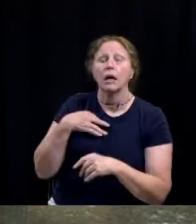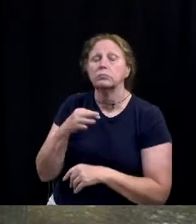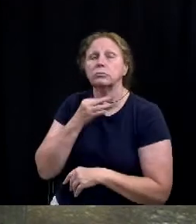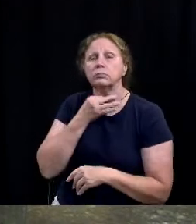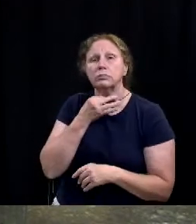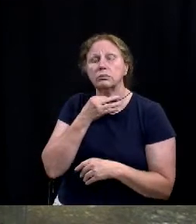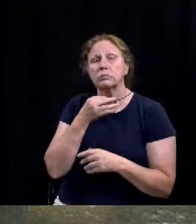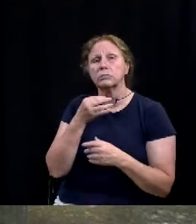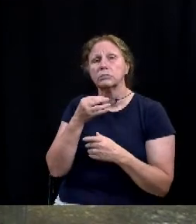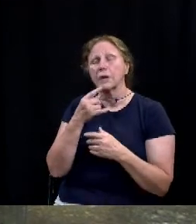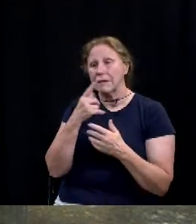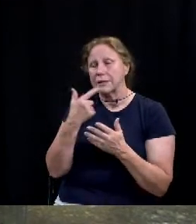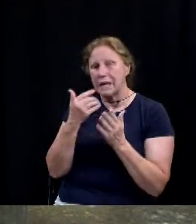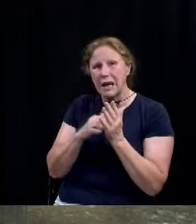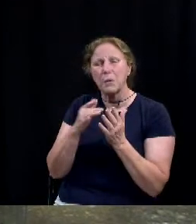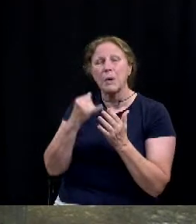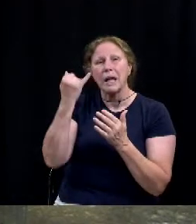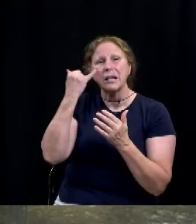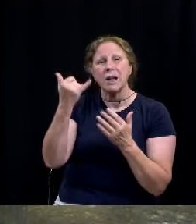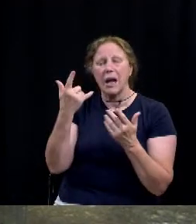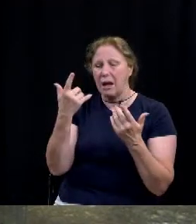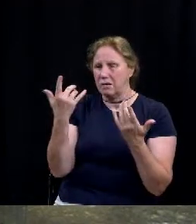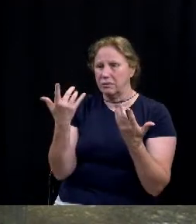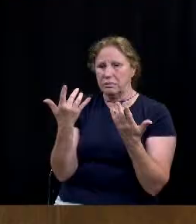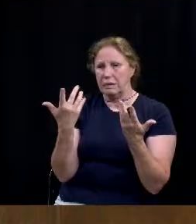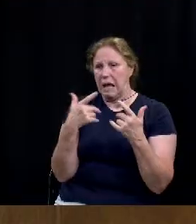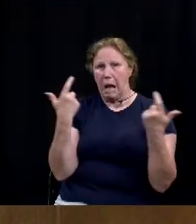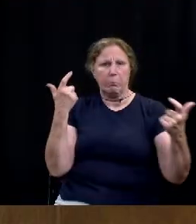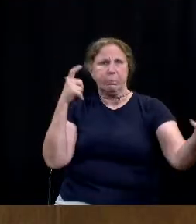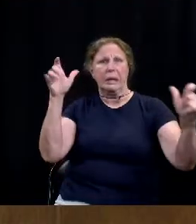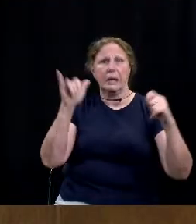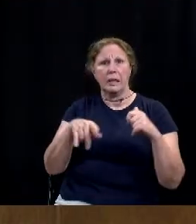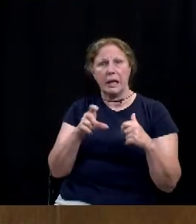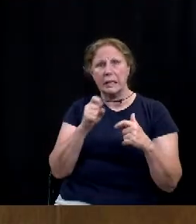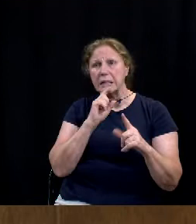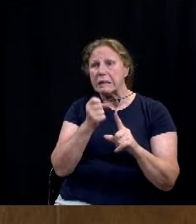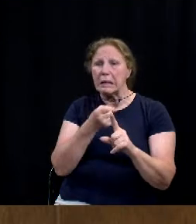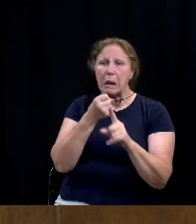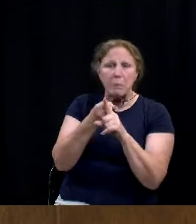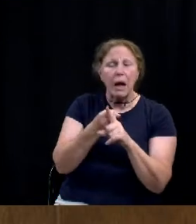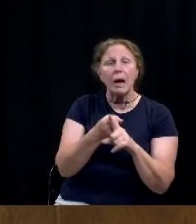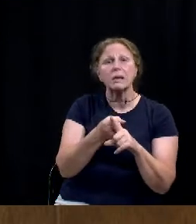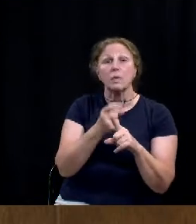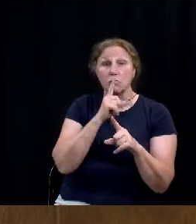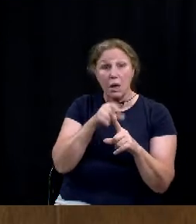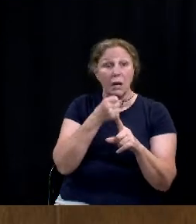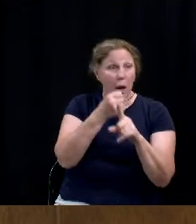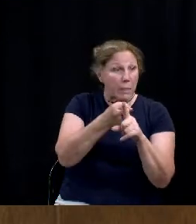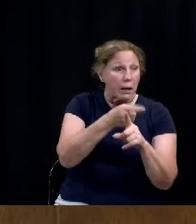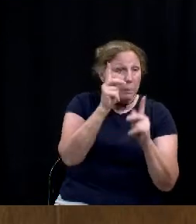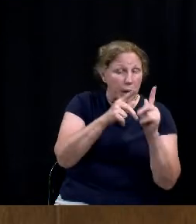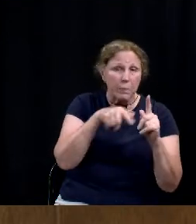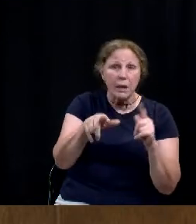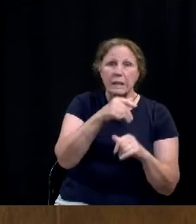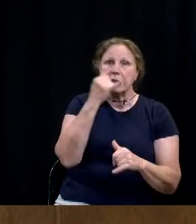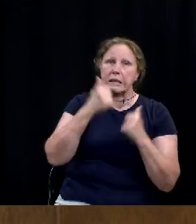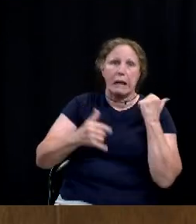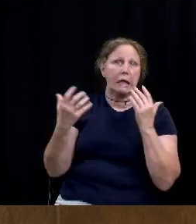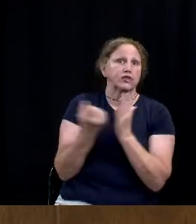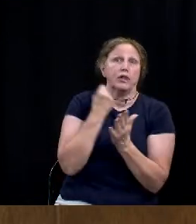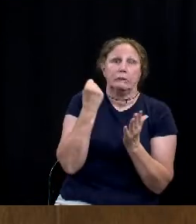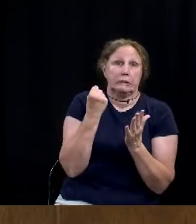I guess I already said this. Get an idea of scale. What are we talking about? Unintended consequences. Because this is kind of our last look at it